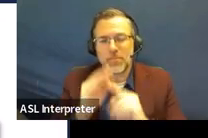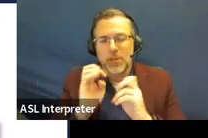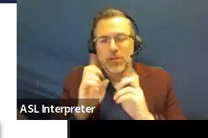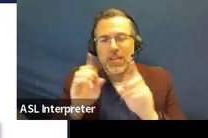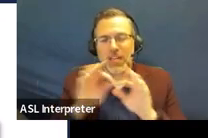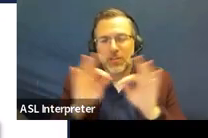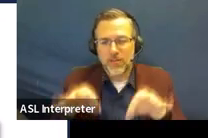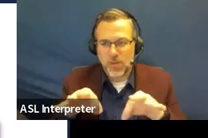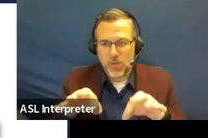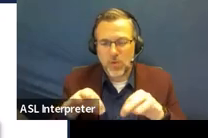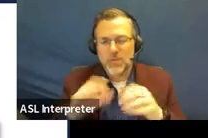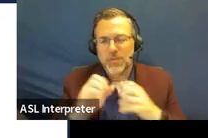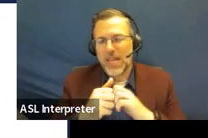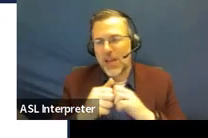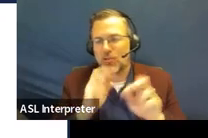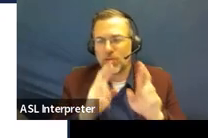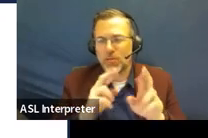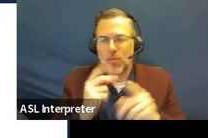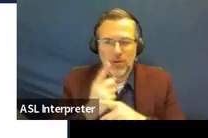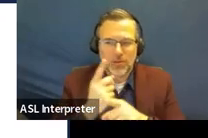itself, but this is all of them.